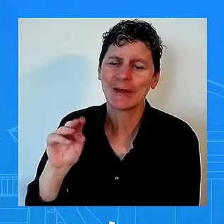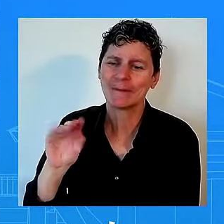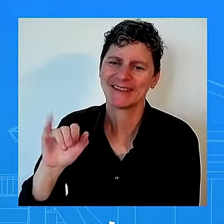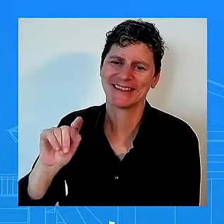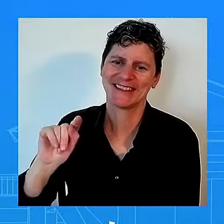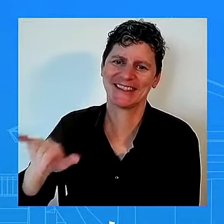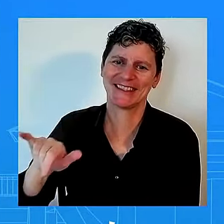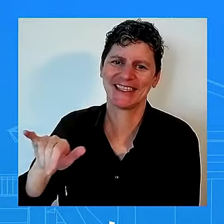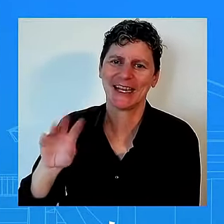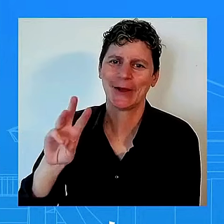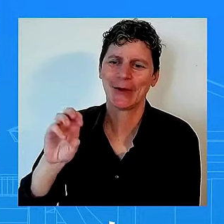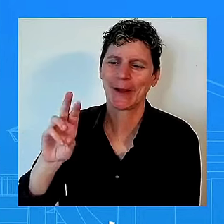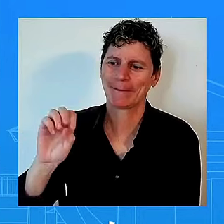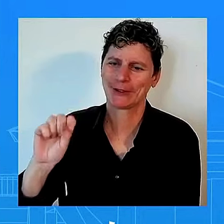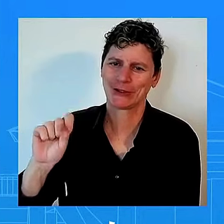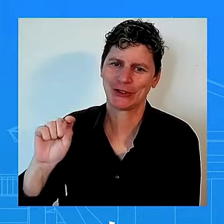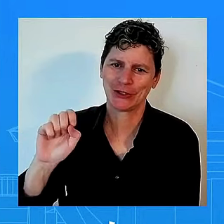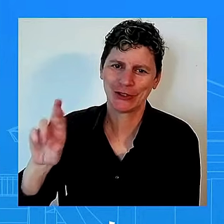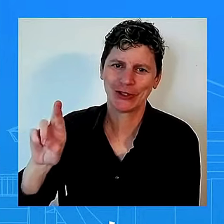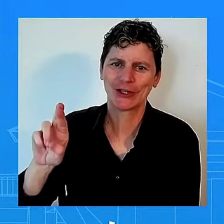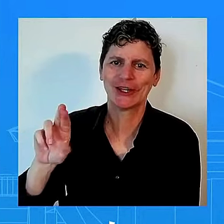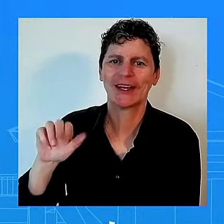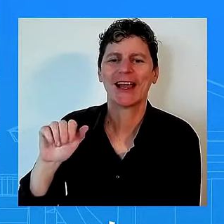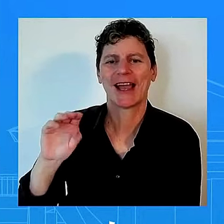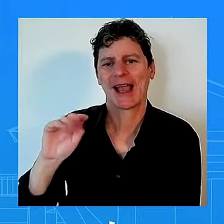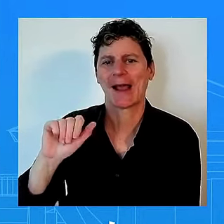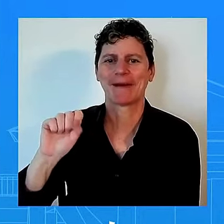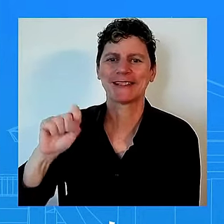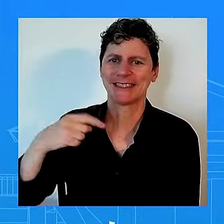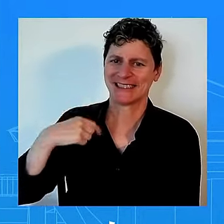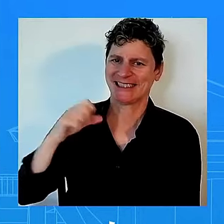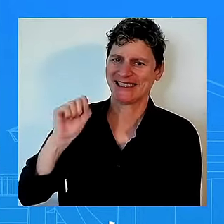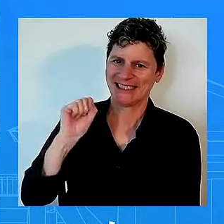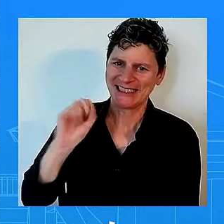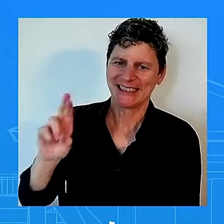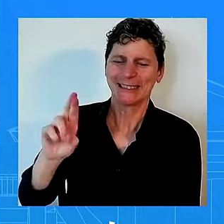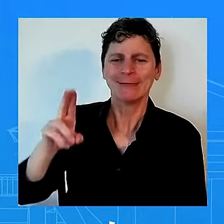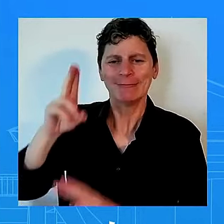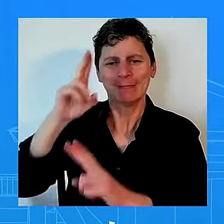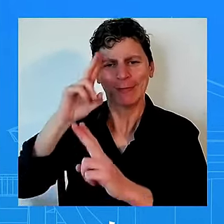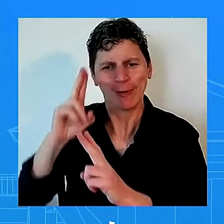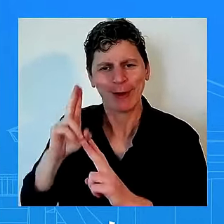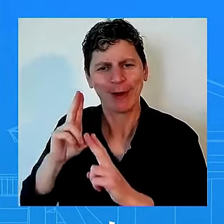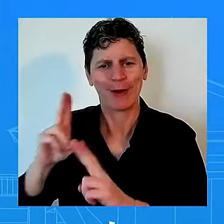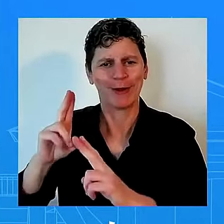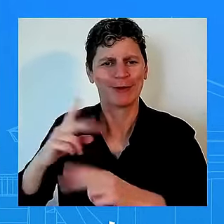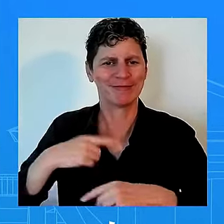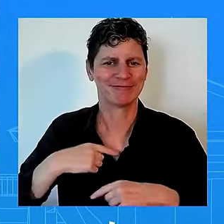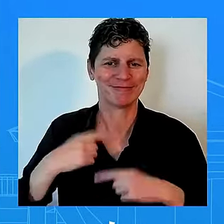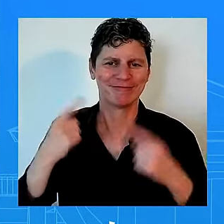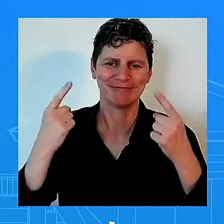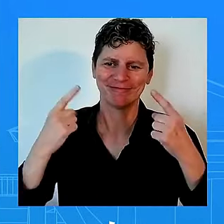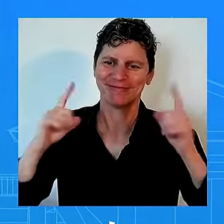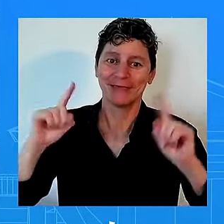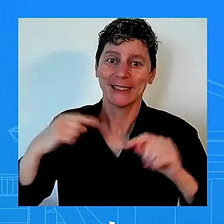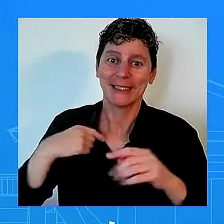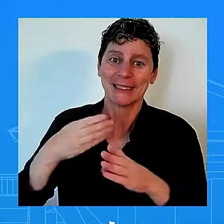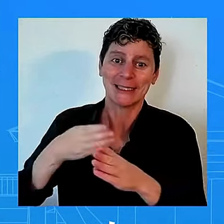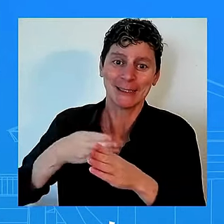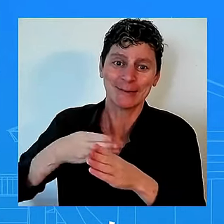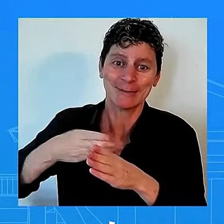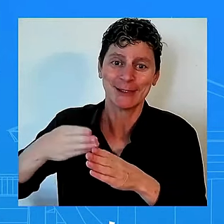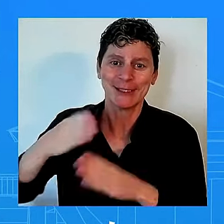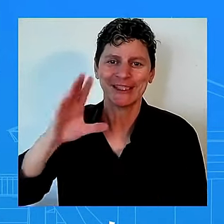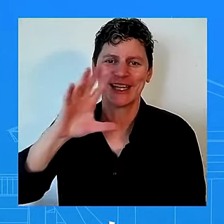and i had the pleasure of meeting kareen at the white house correspondence association dinner in which i won a scholarship congratulations